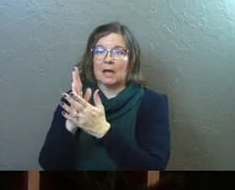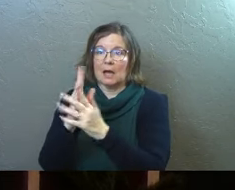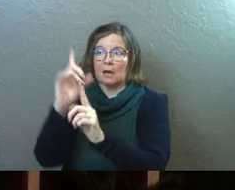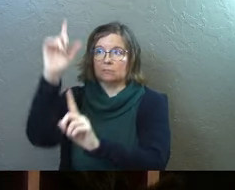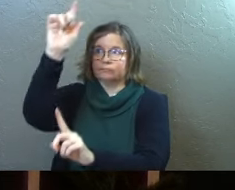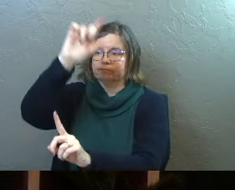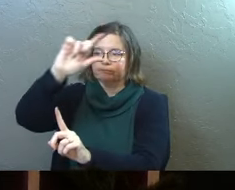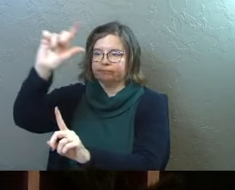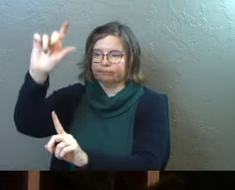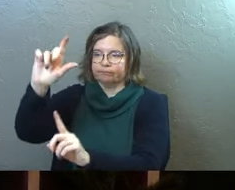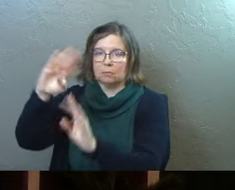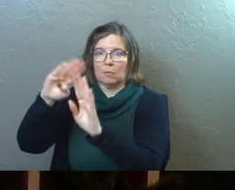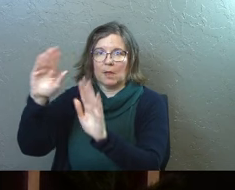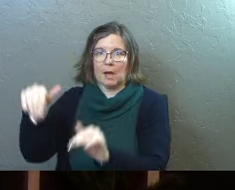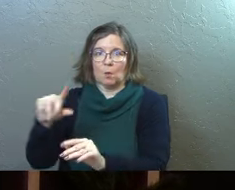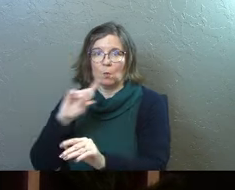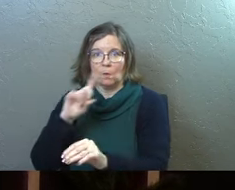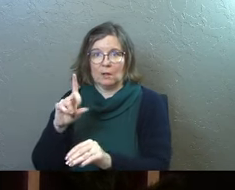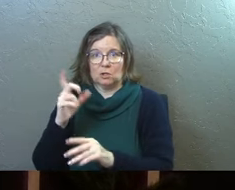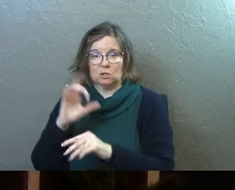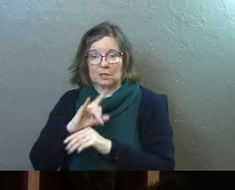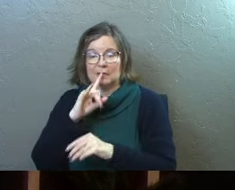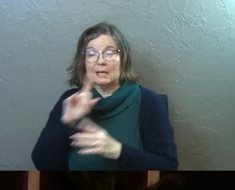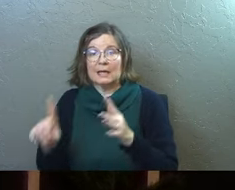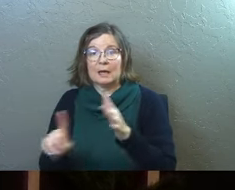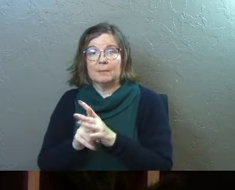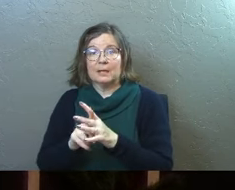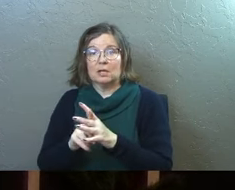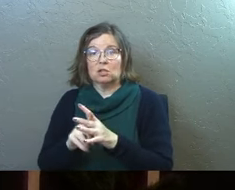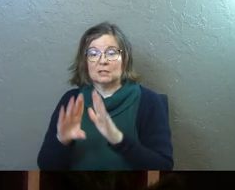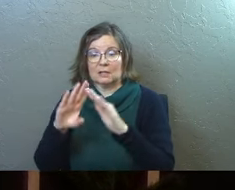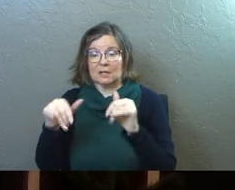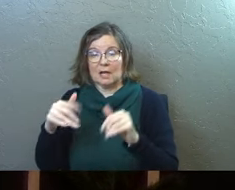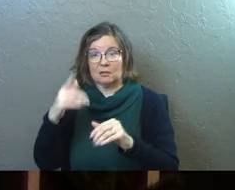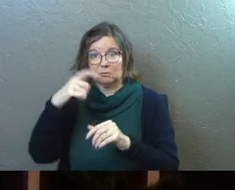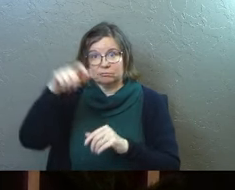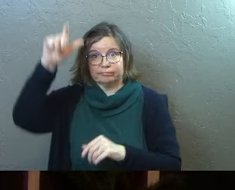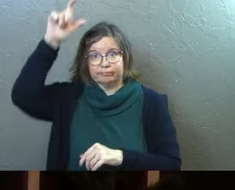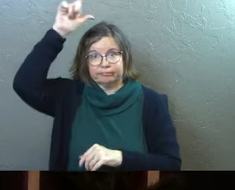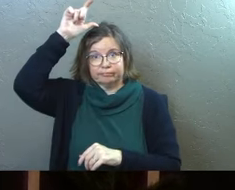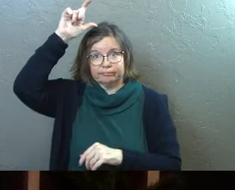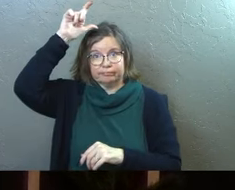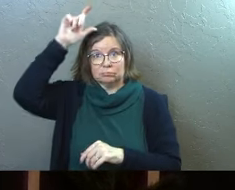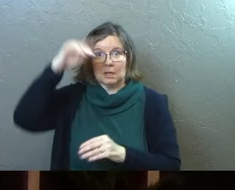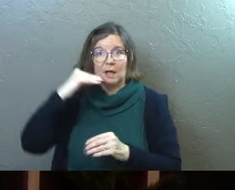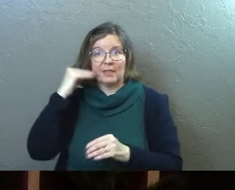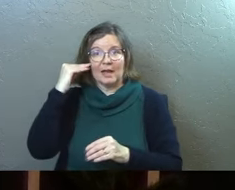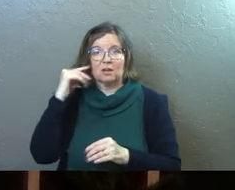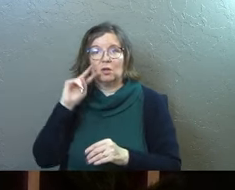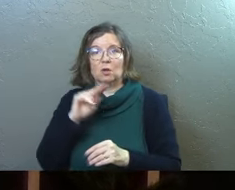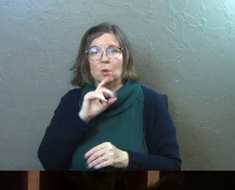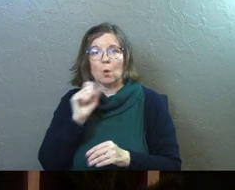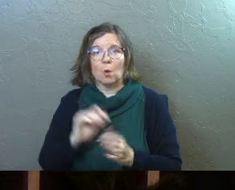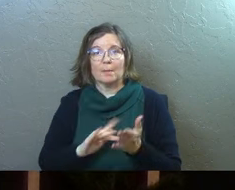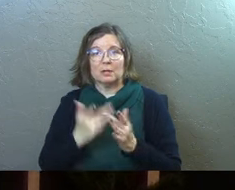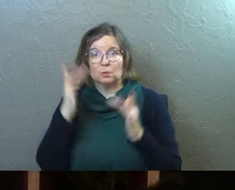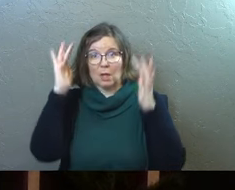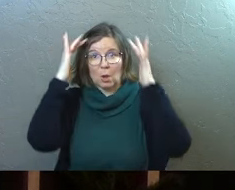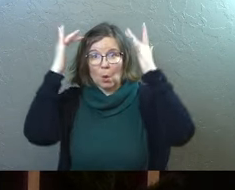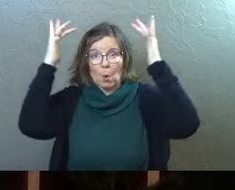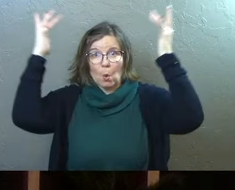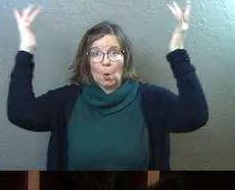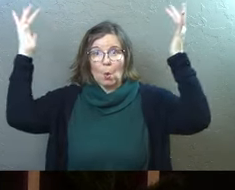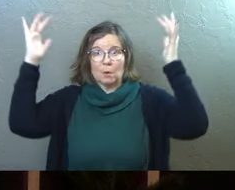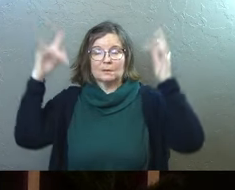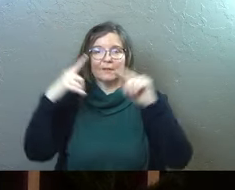the place where the child was. The Greek is actually, it's like, it appears over the child's head, which if you looked at old paintings and you've seen like glow coming